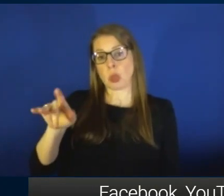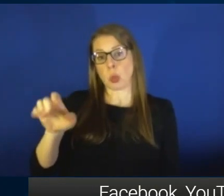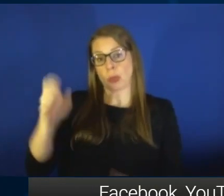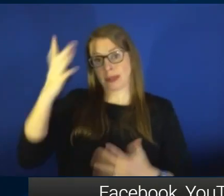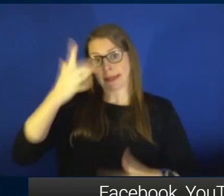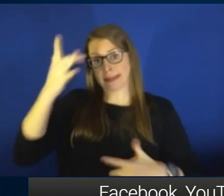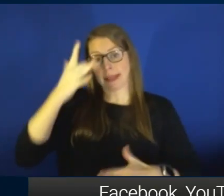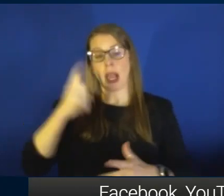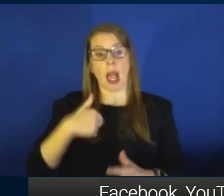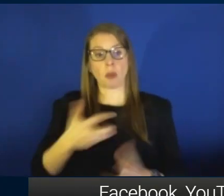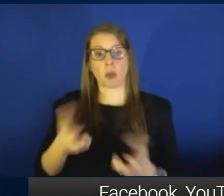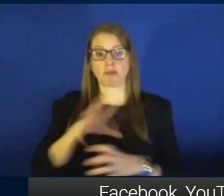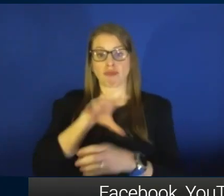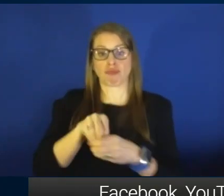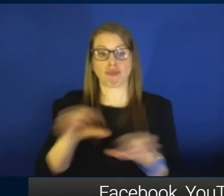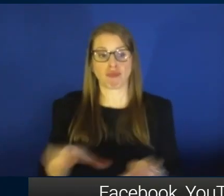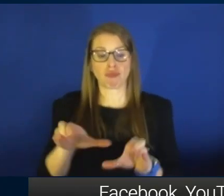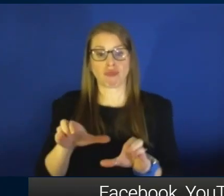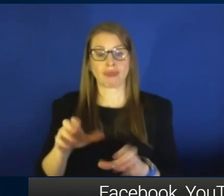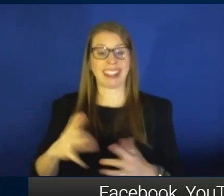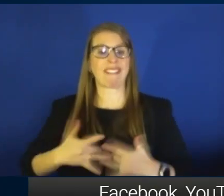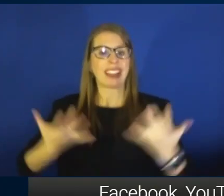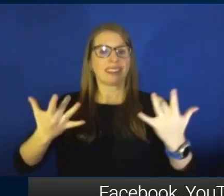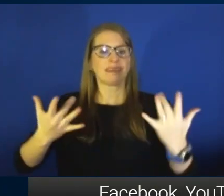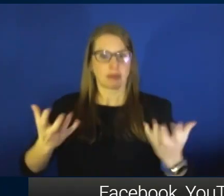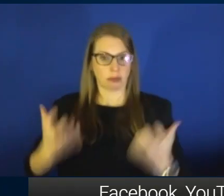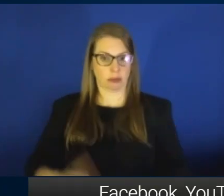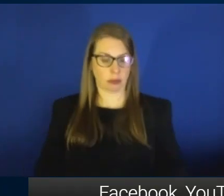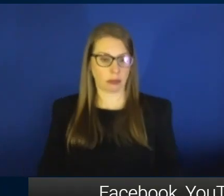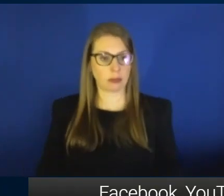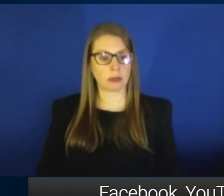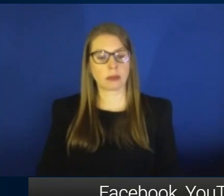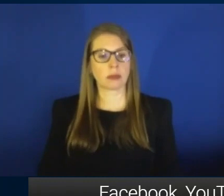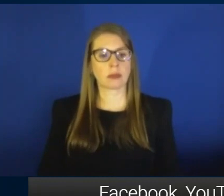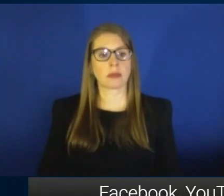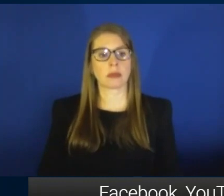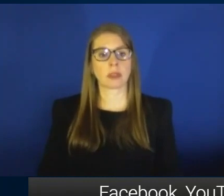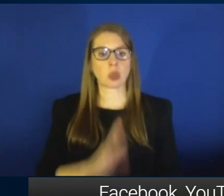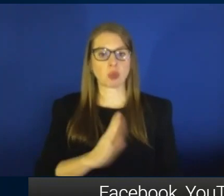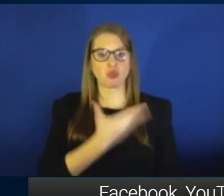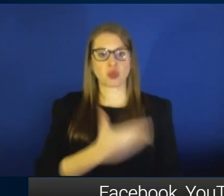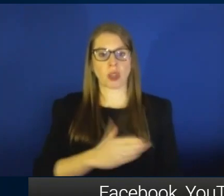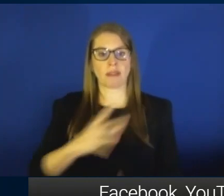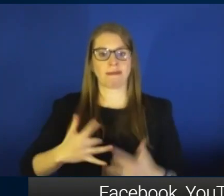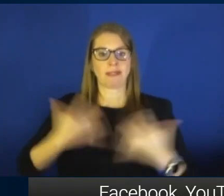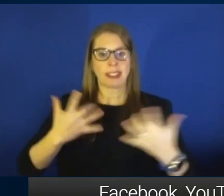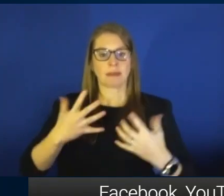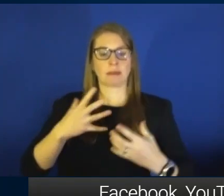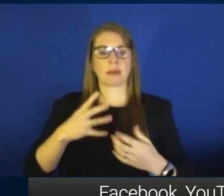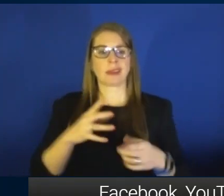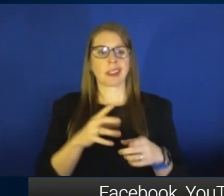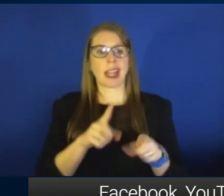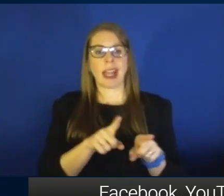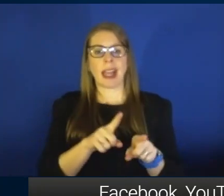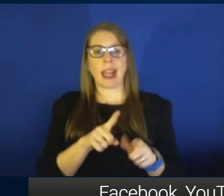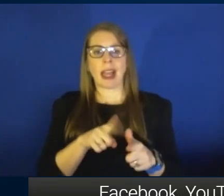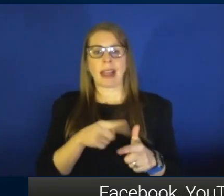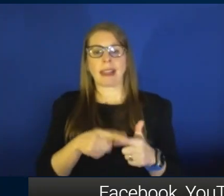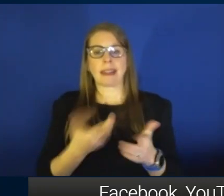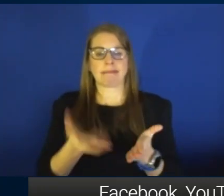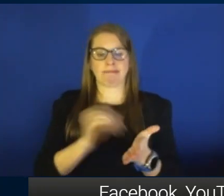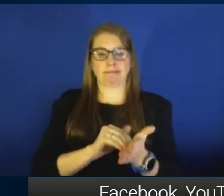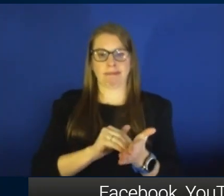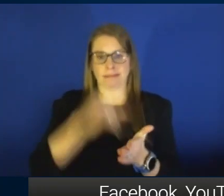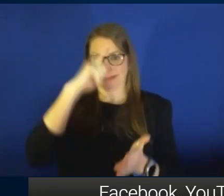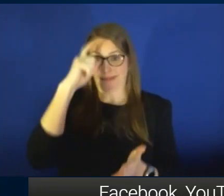event, a choir event, and then another one in the summer. Are the odds in my favor